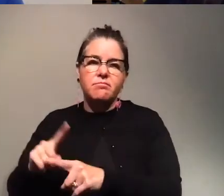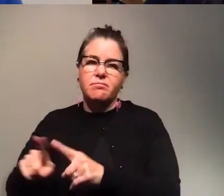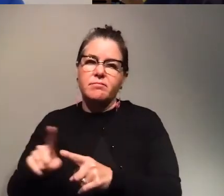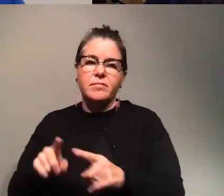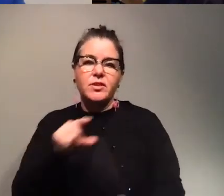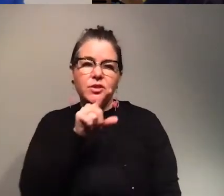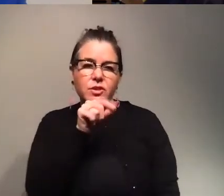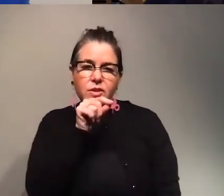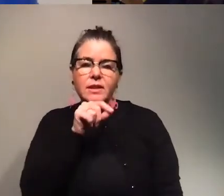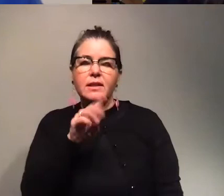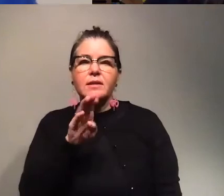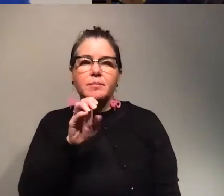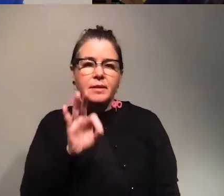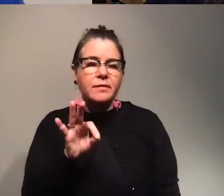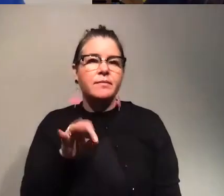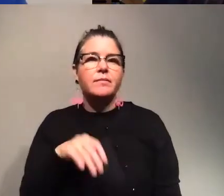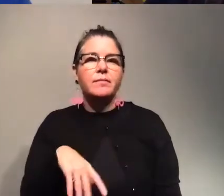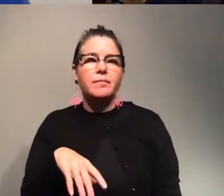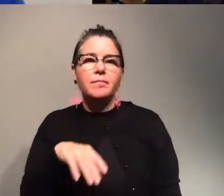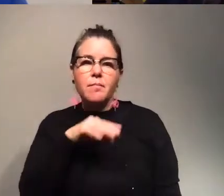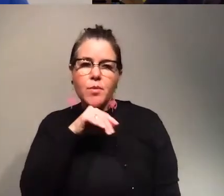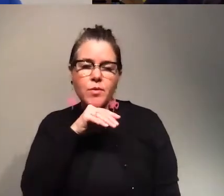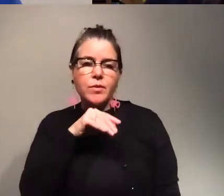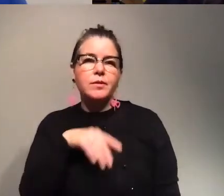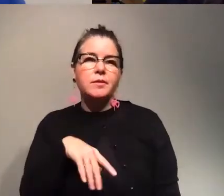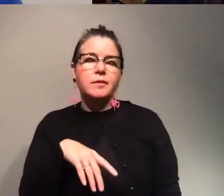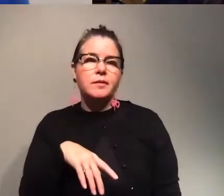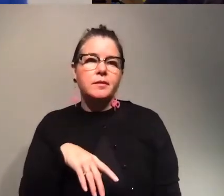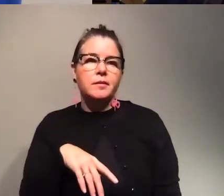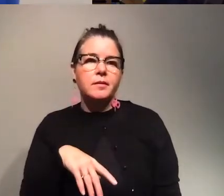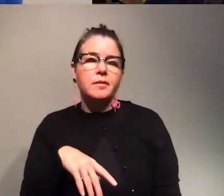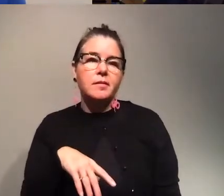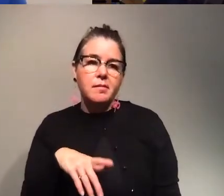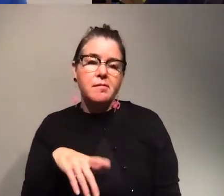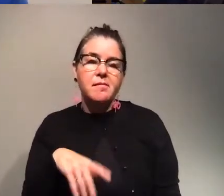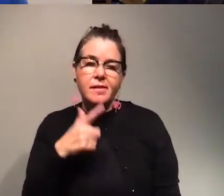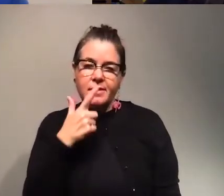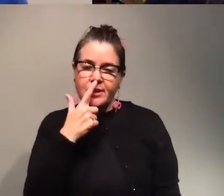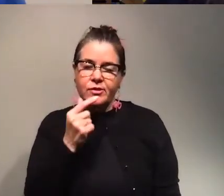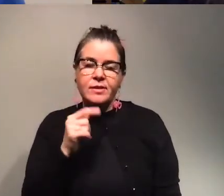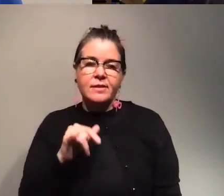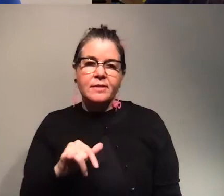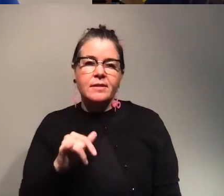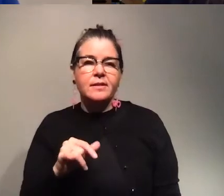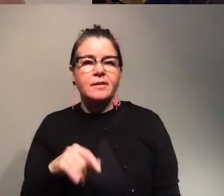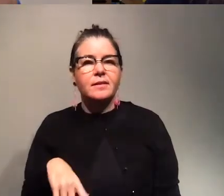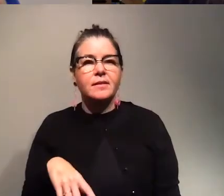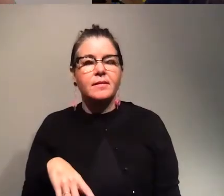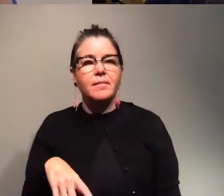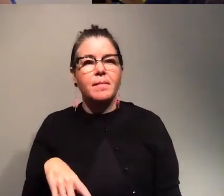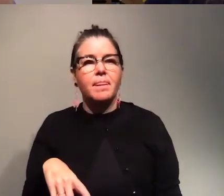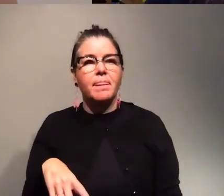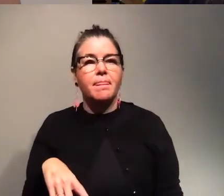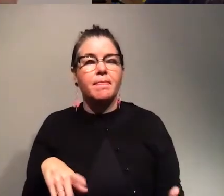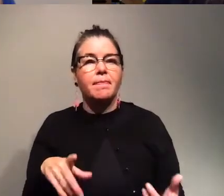chicken beef and pork so it is very interesting uh they just pretty much are